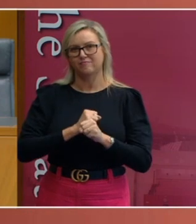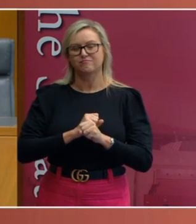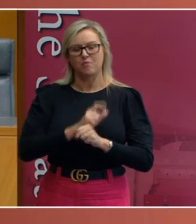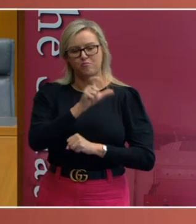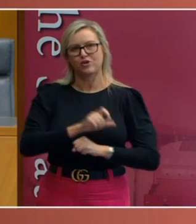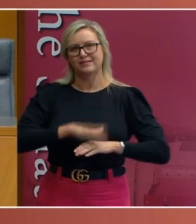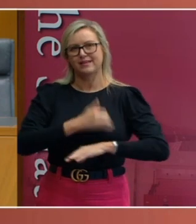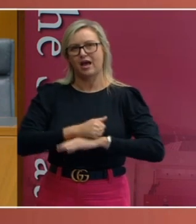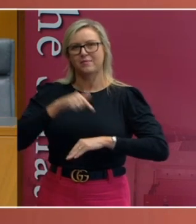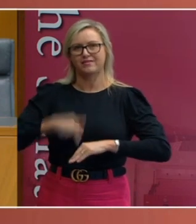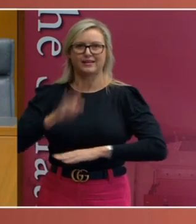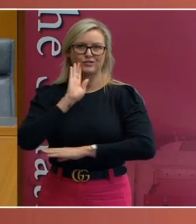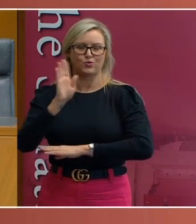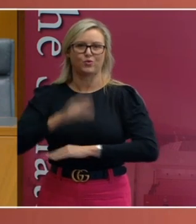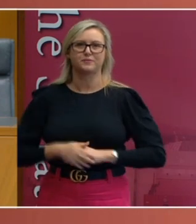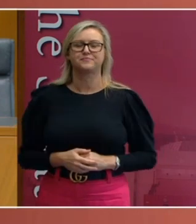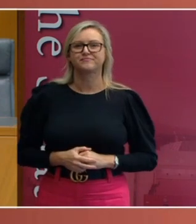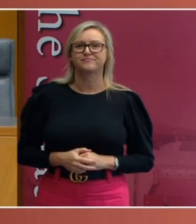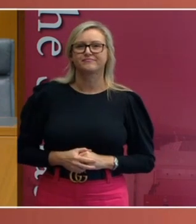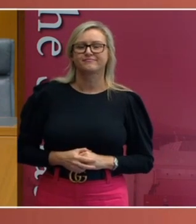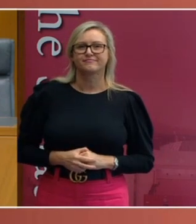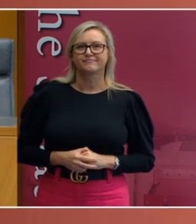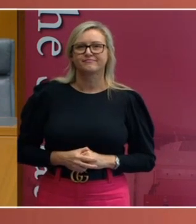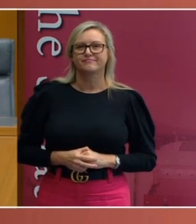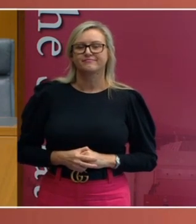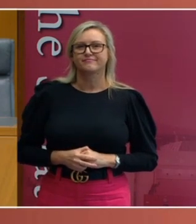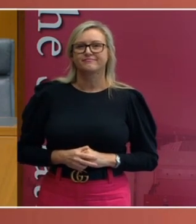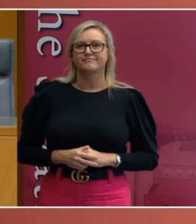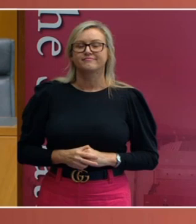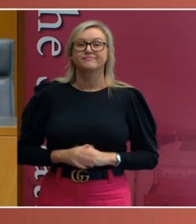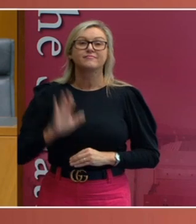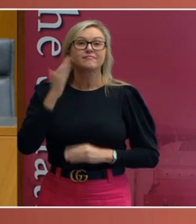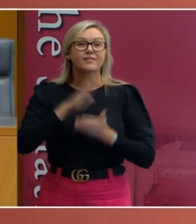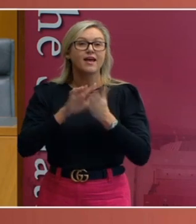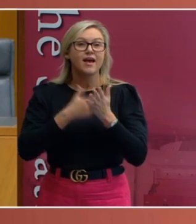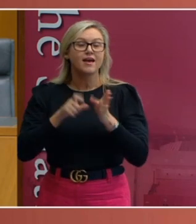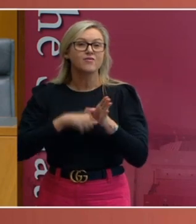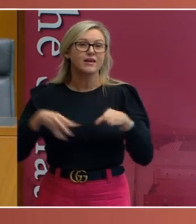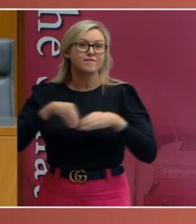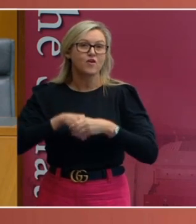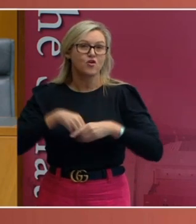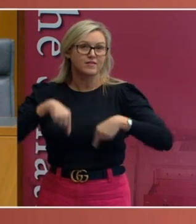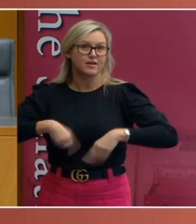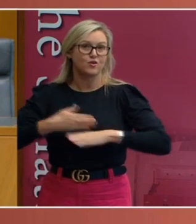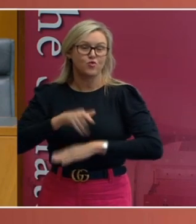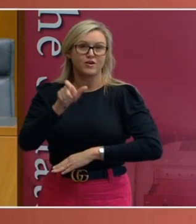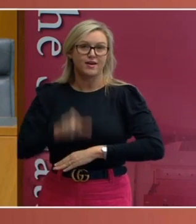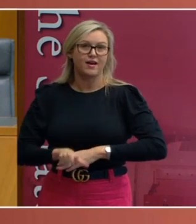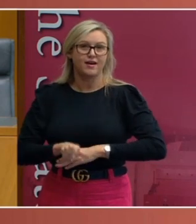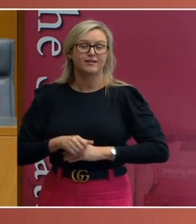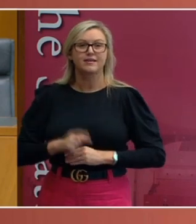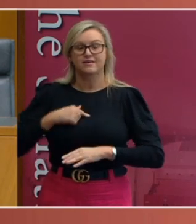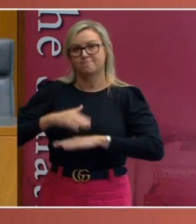These lectures examine matters championed by Harry during his tenure as Clerk, including the importance of the Senate as an